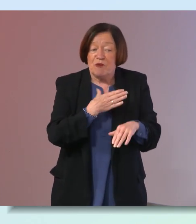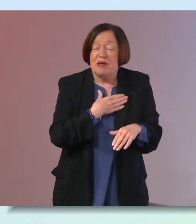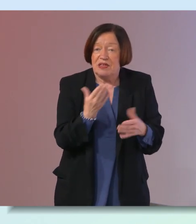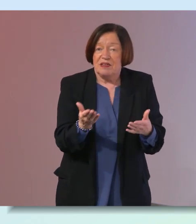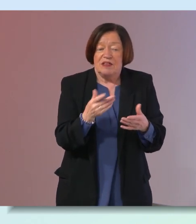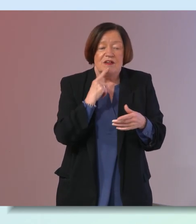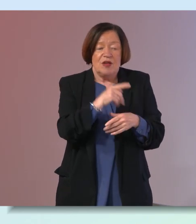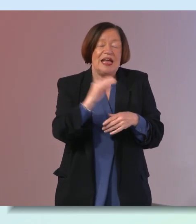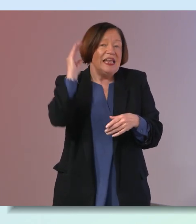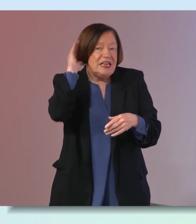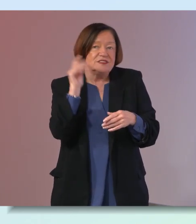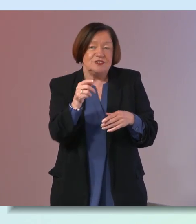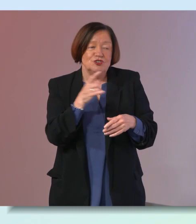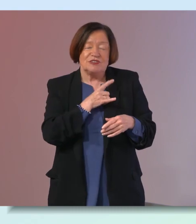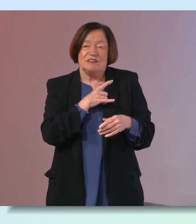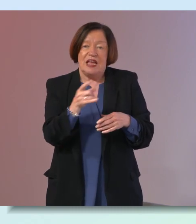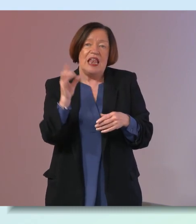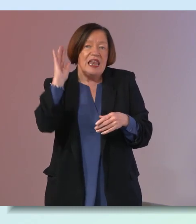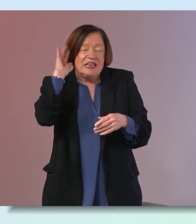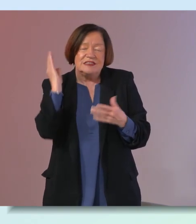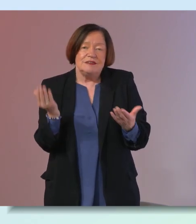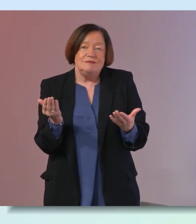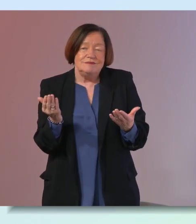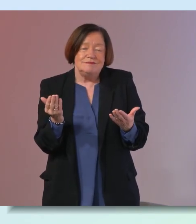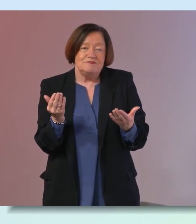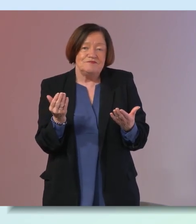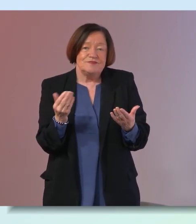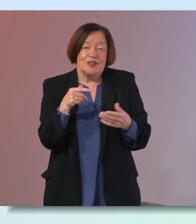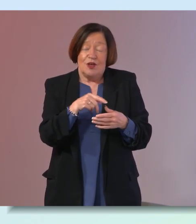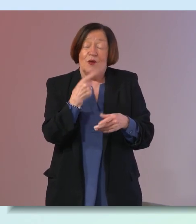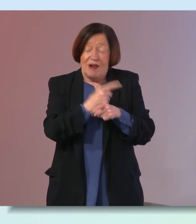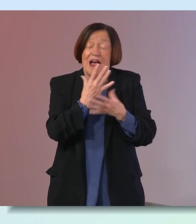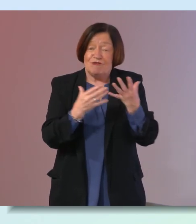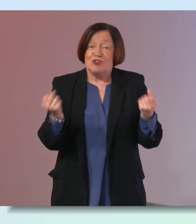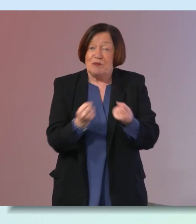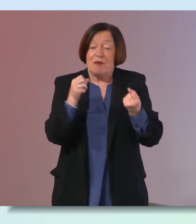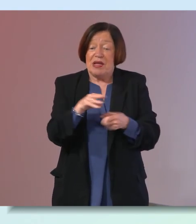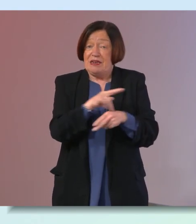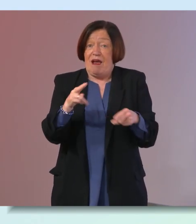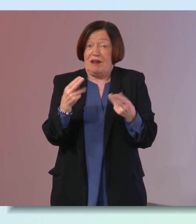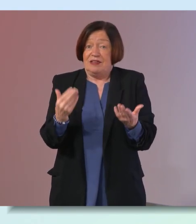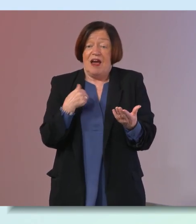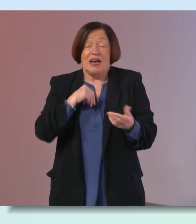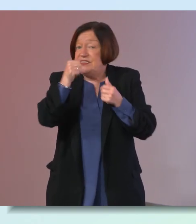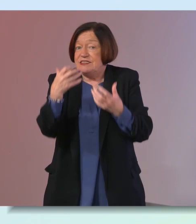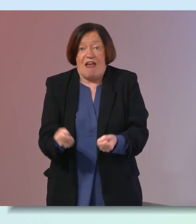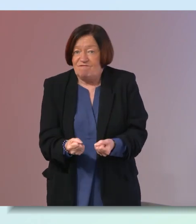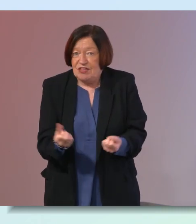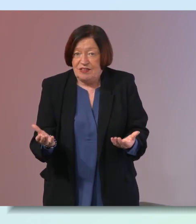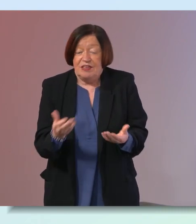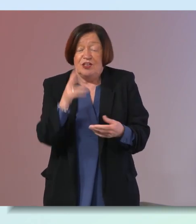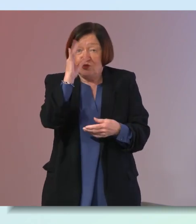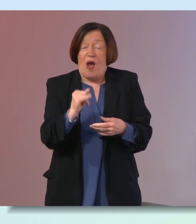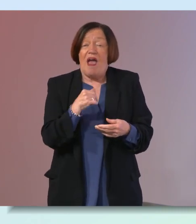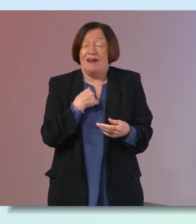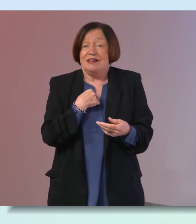but listen to your body yeah to listen to your yeah because there will be symptoms there may not be symptoms i didn't have symptoms that's why